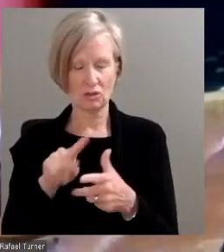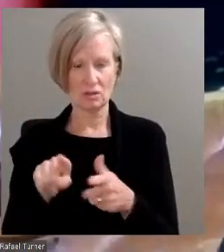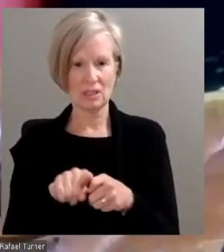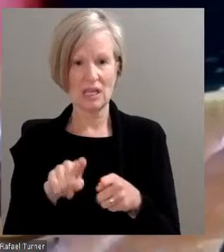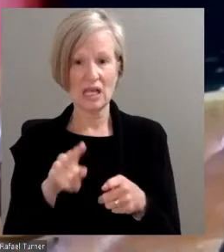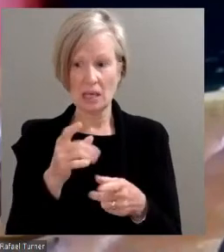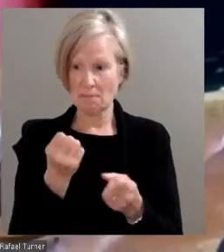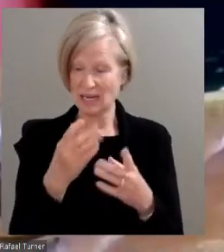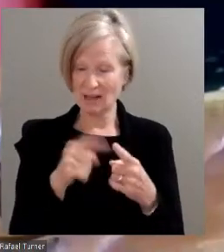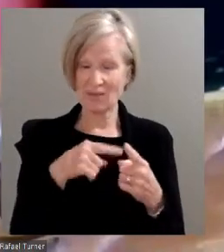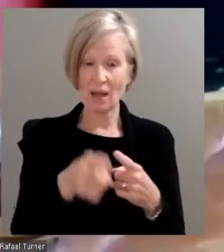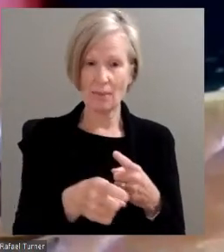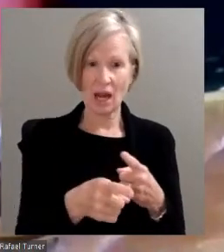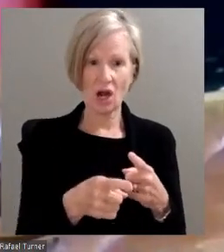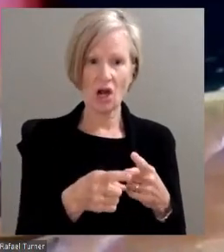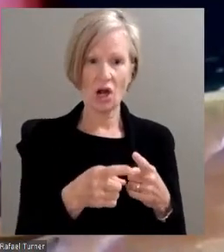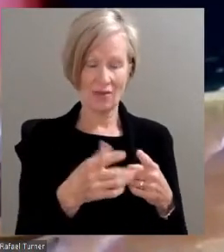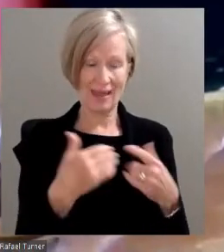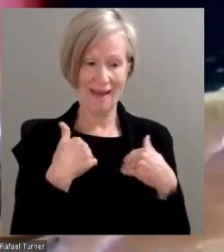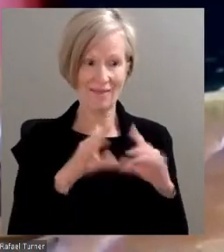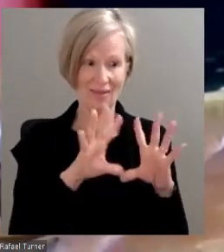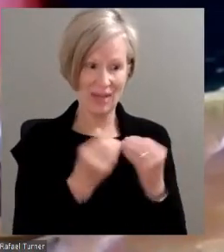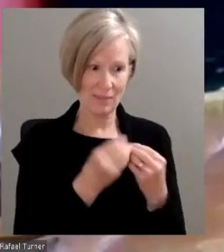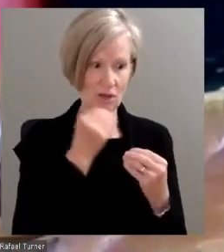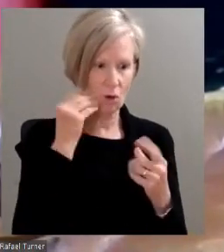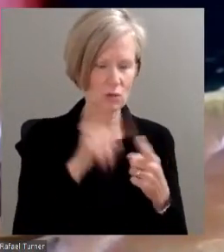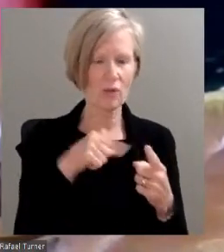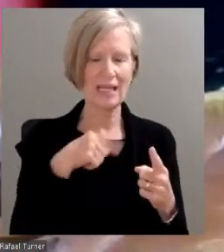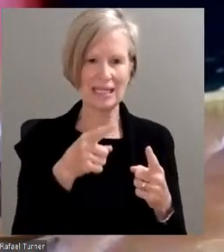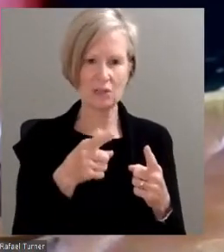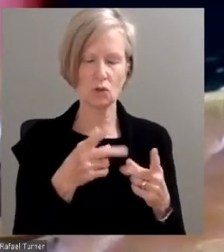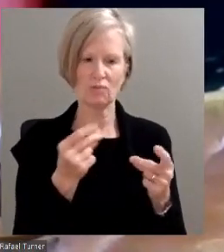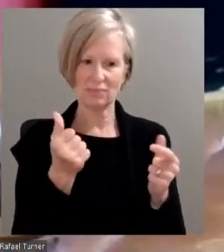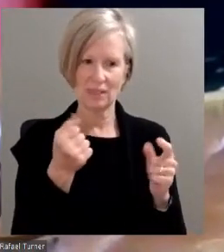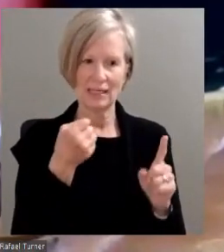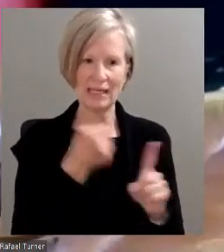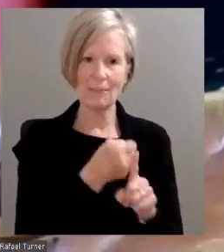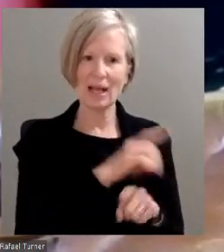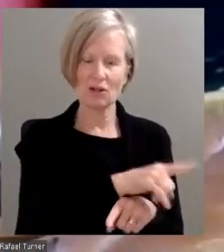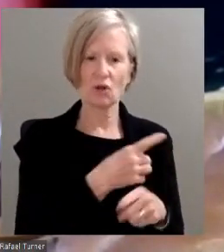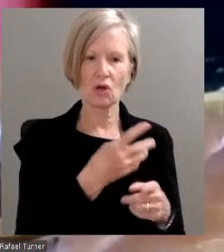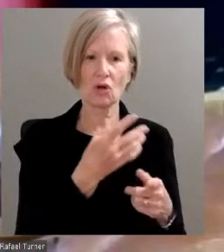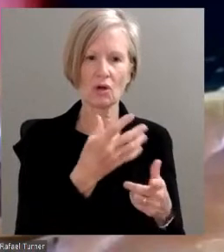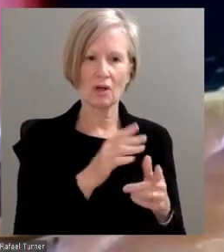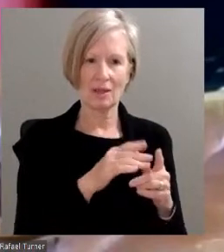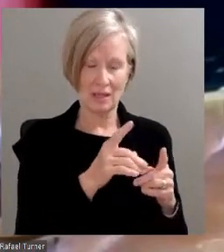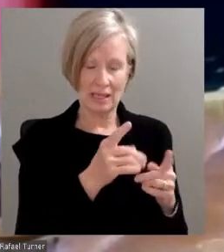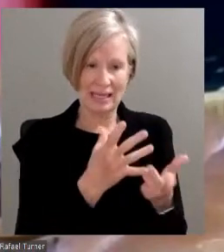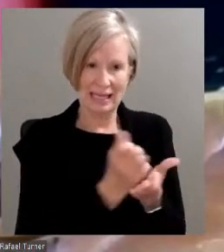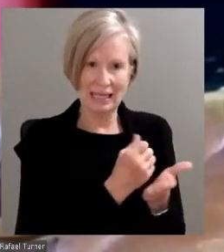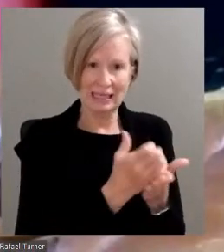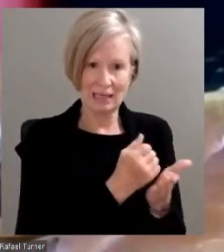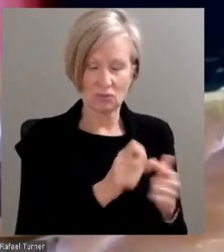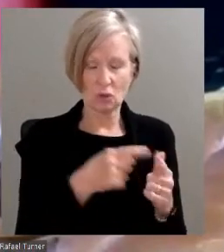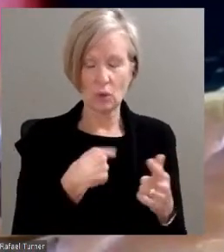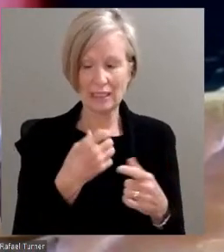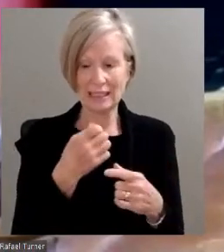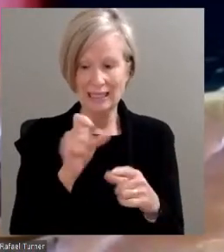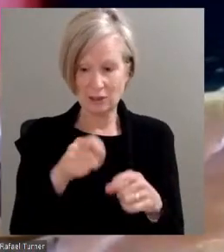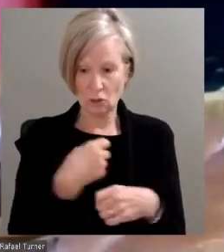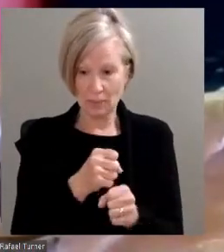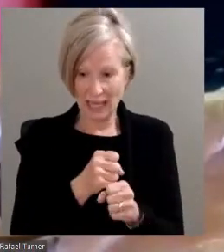households, and so they need to have an immediate impact on their household income. And so we need to create ways that students can get in fast